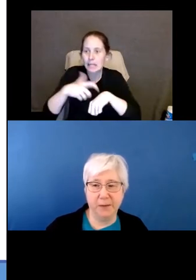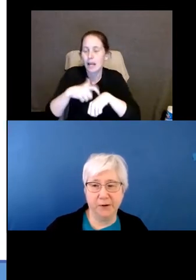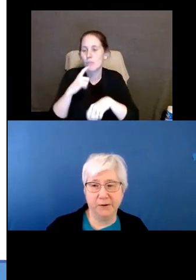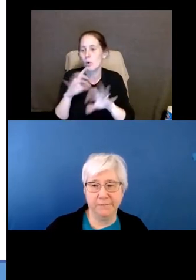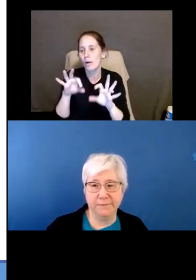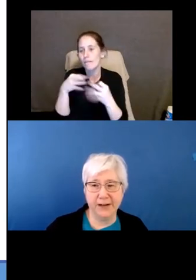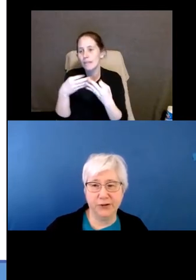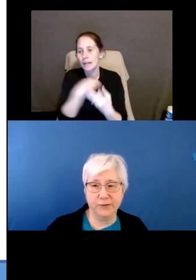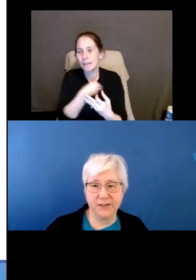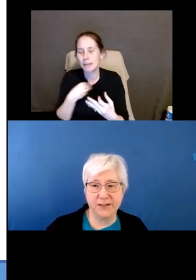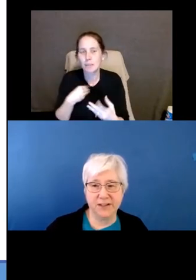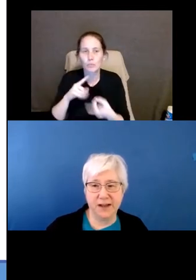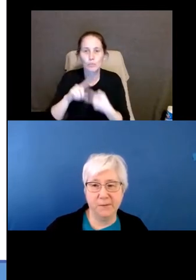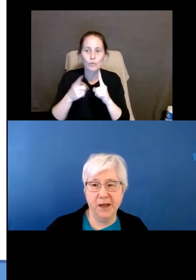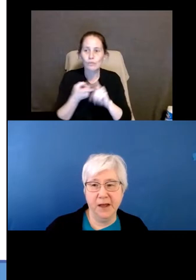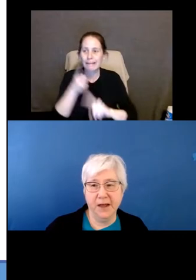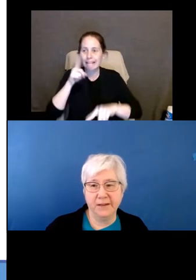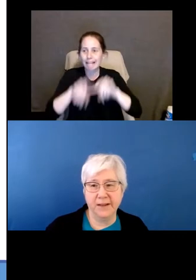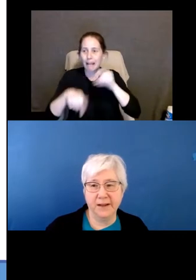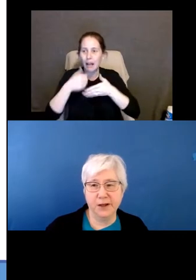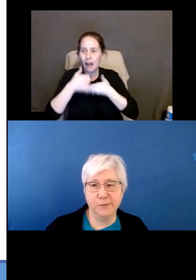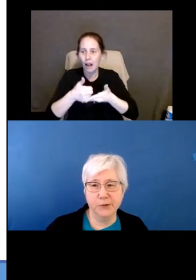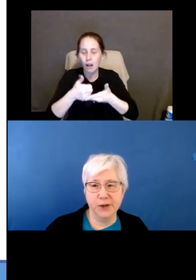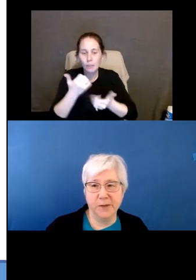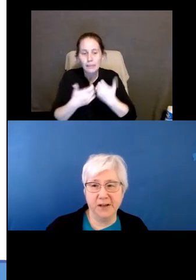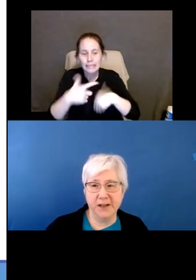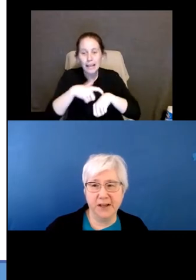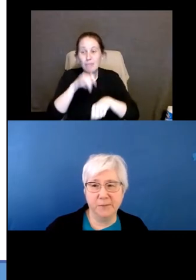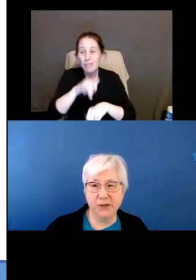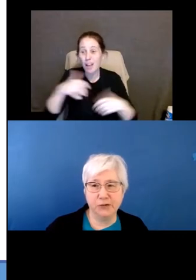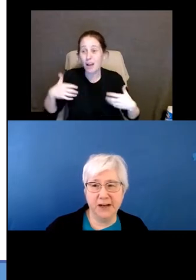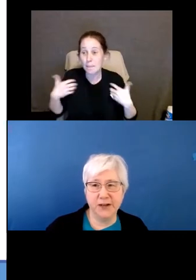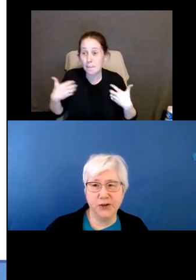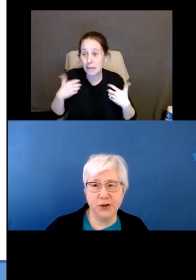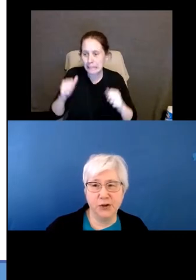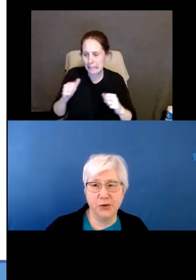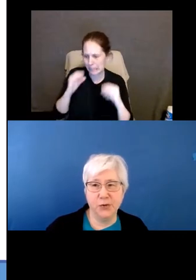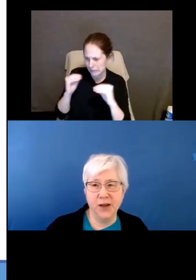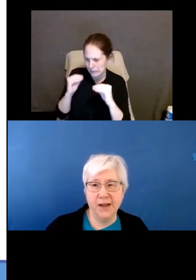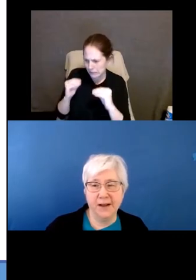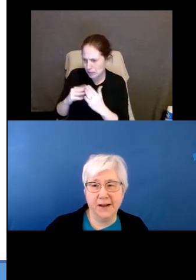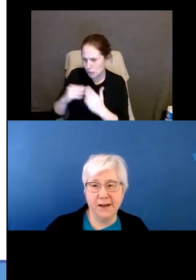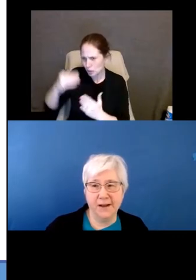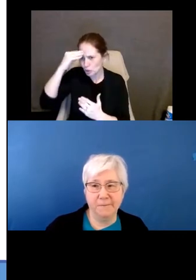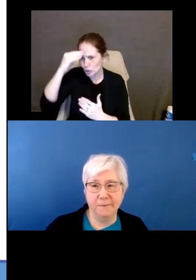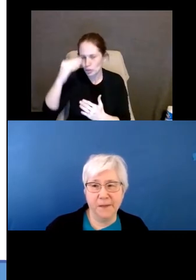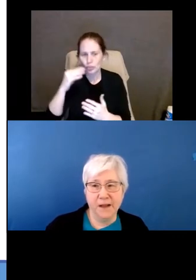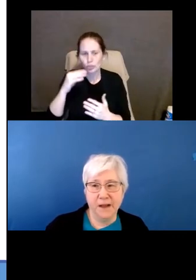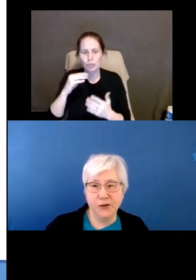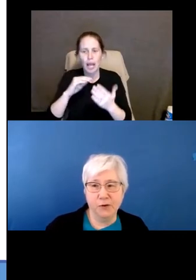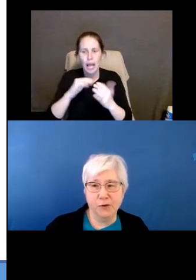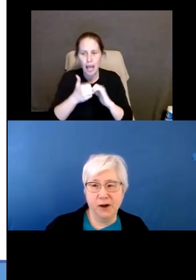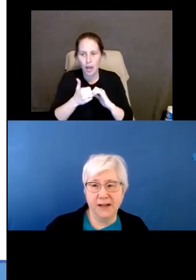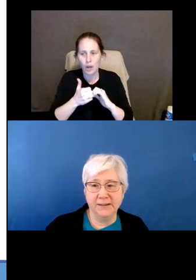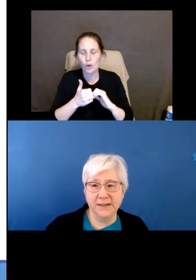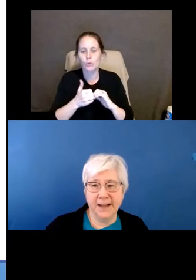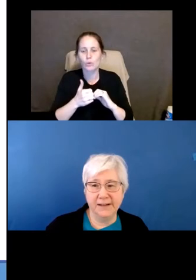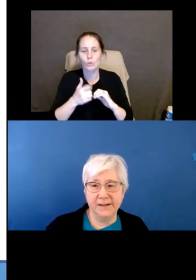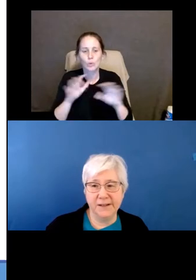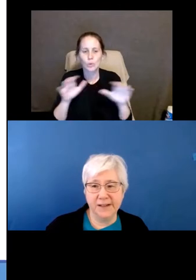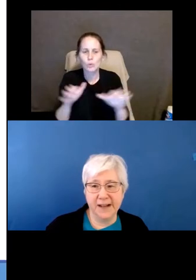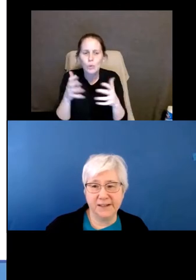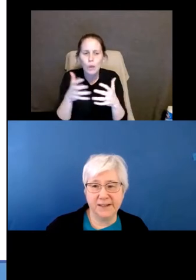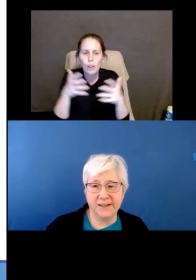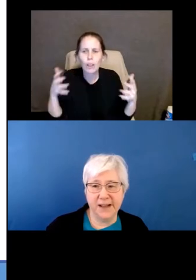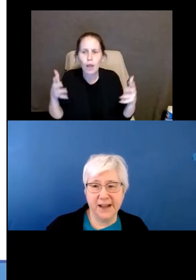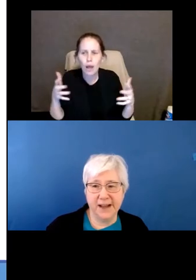family member or friend to assist them, the capuchin monkey can be trained to do a lot